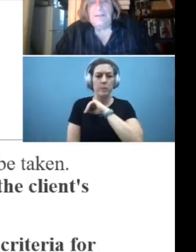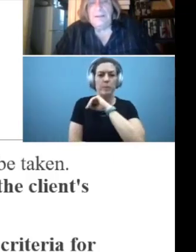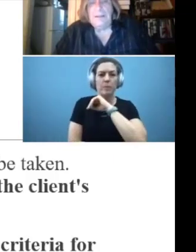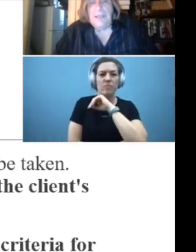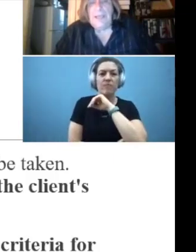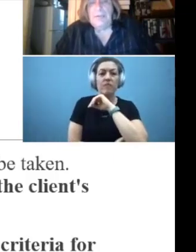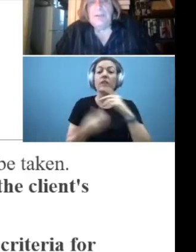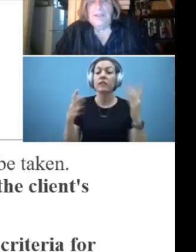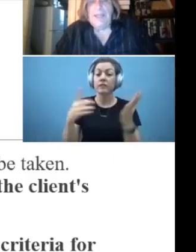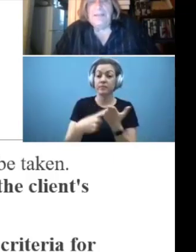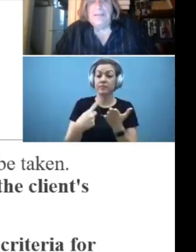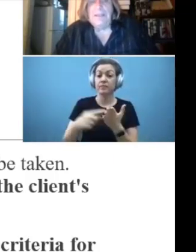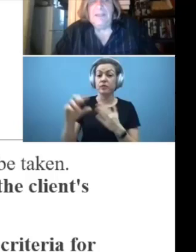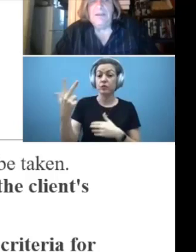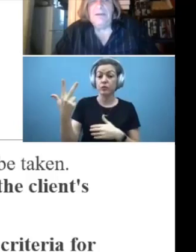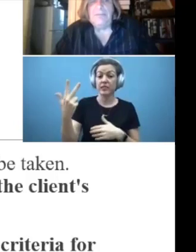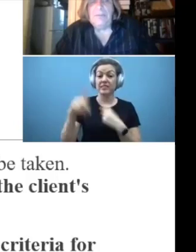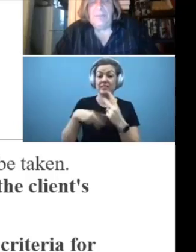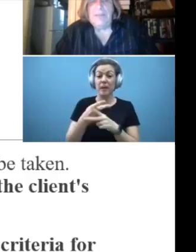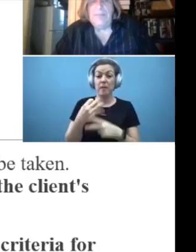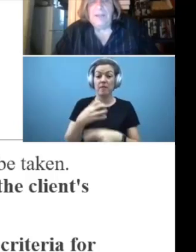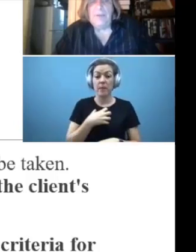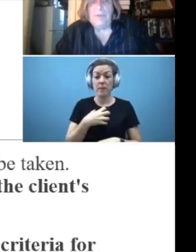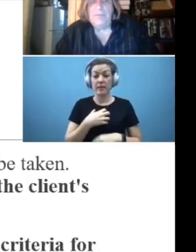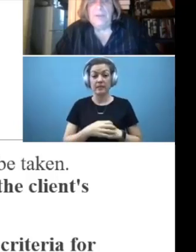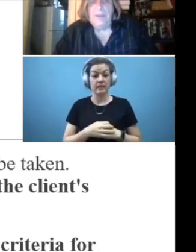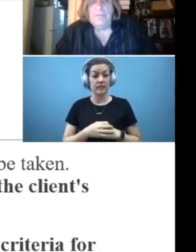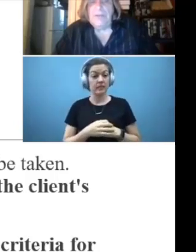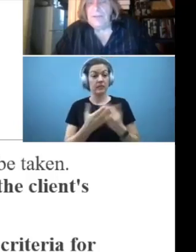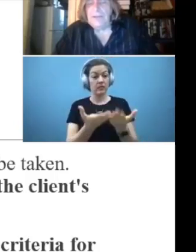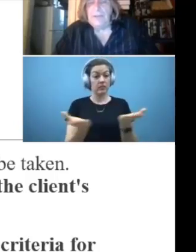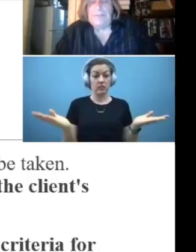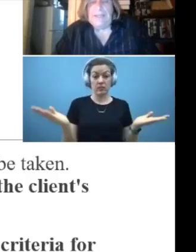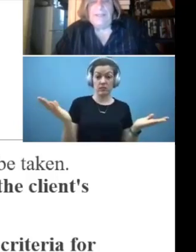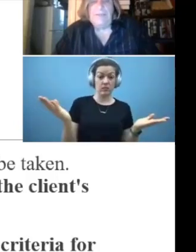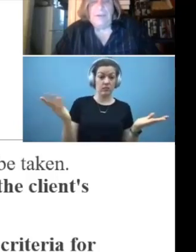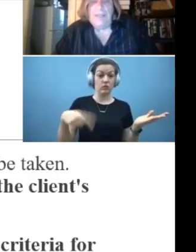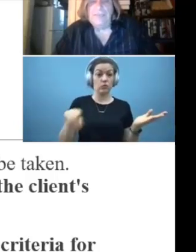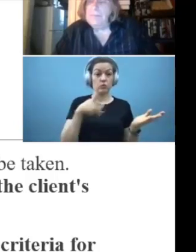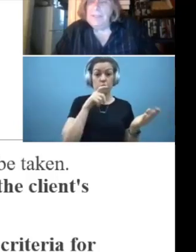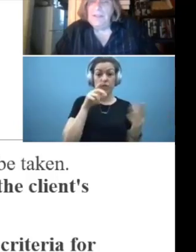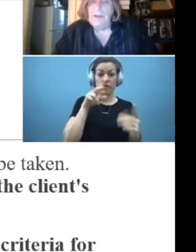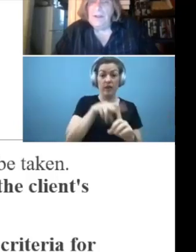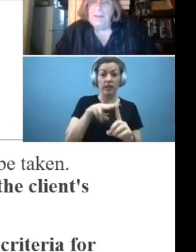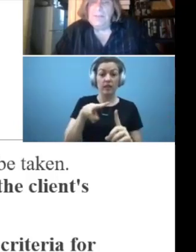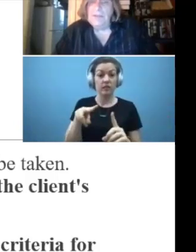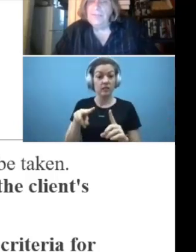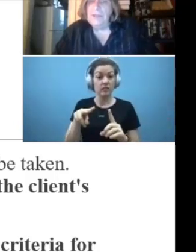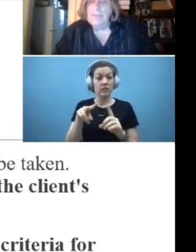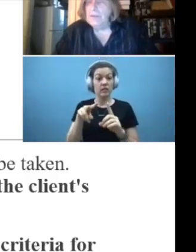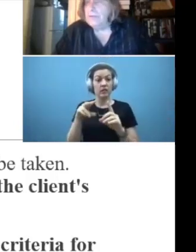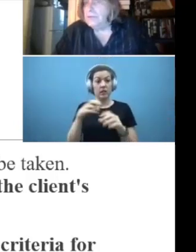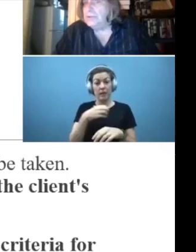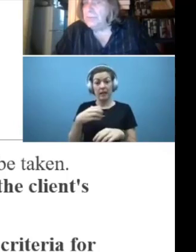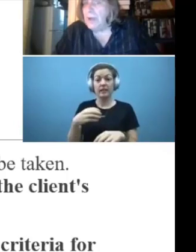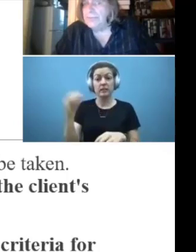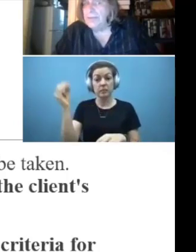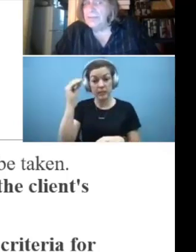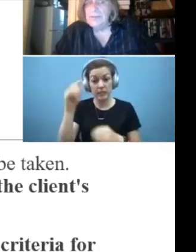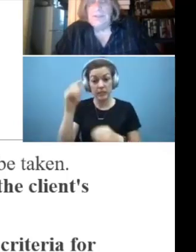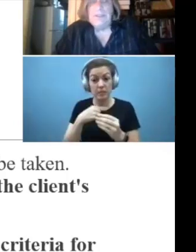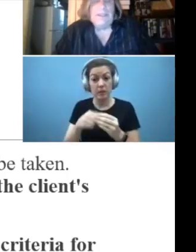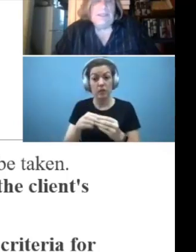And I would really like to hear from anybody who has filed a complaint or has an opinion on the administrative resolution